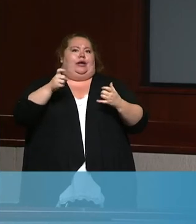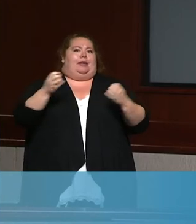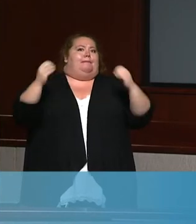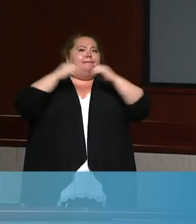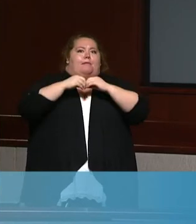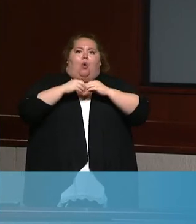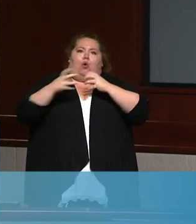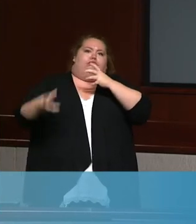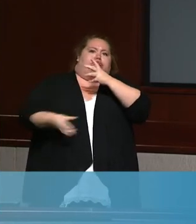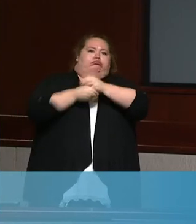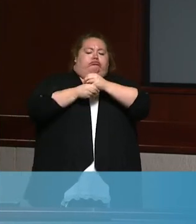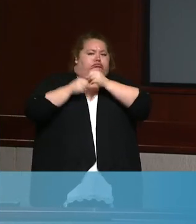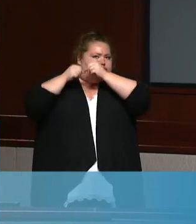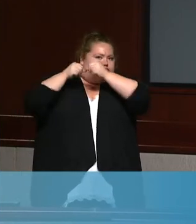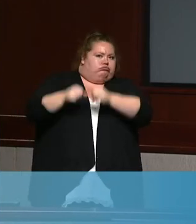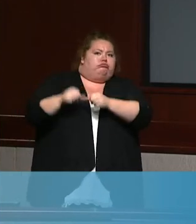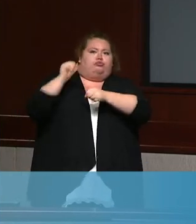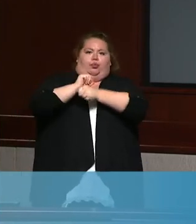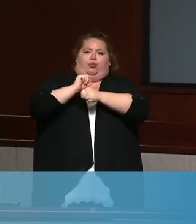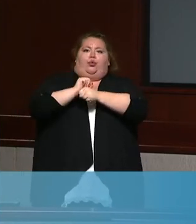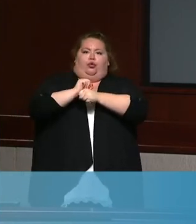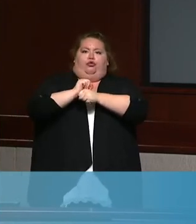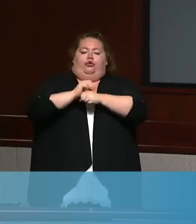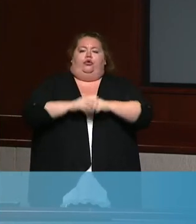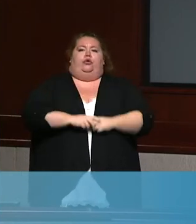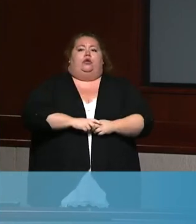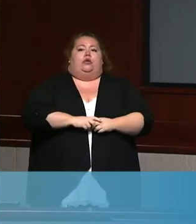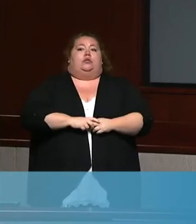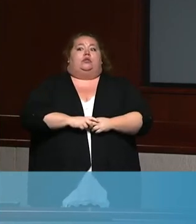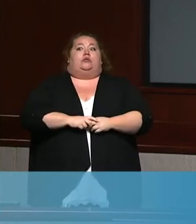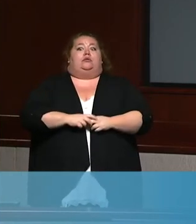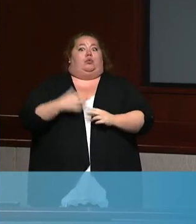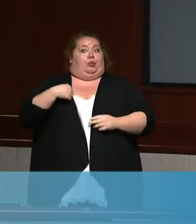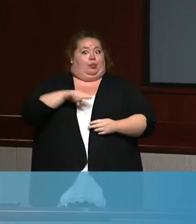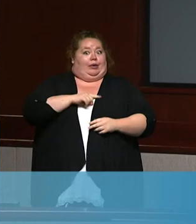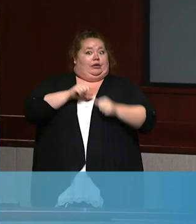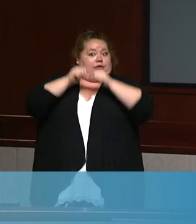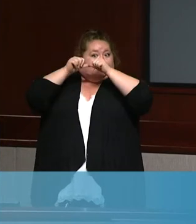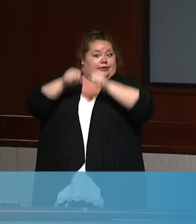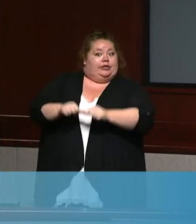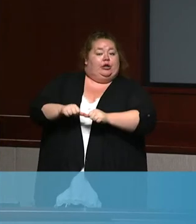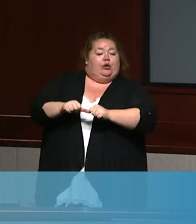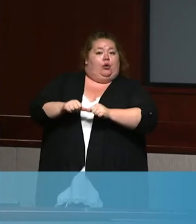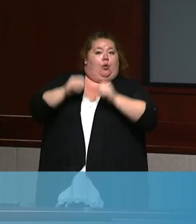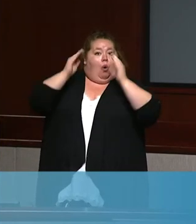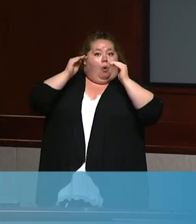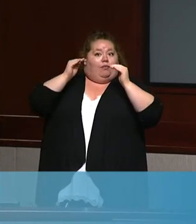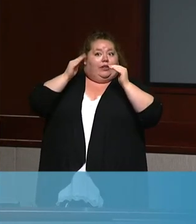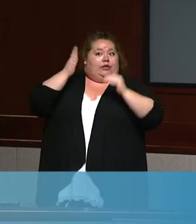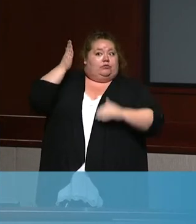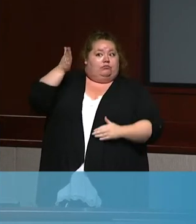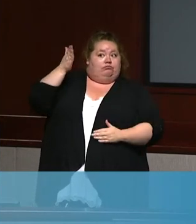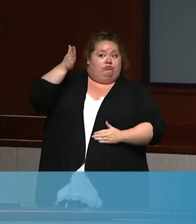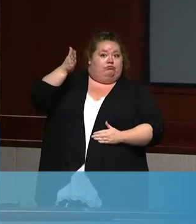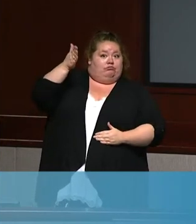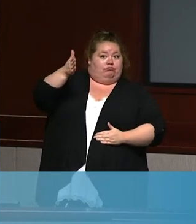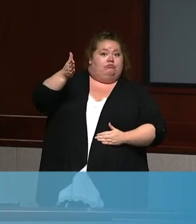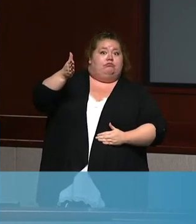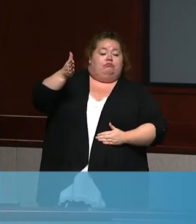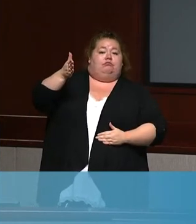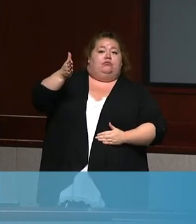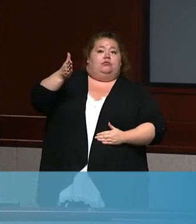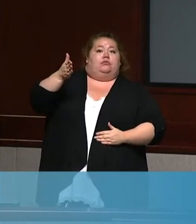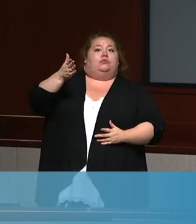continue that. And if we can continue that, our hope is in the near future, we may be able to start